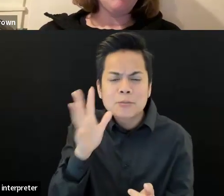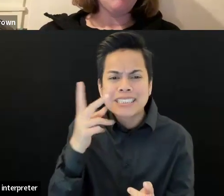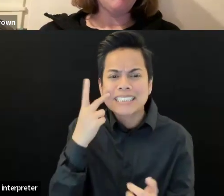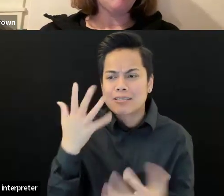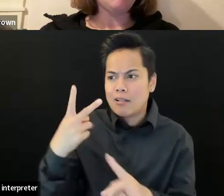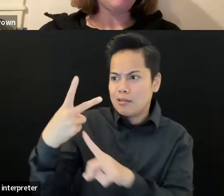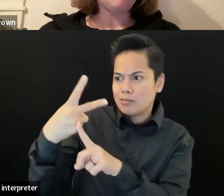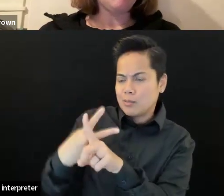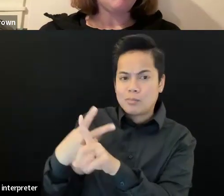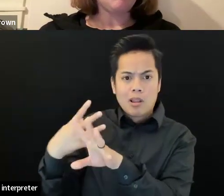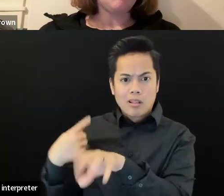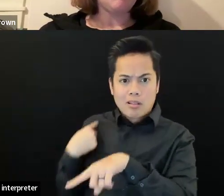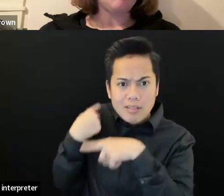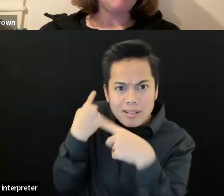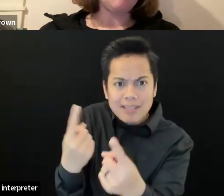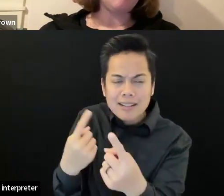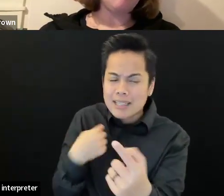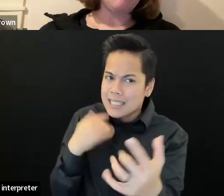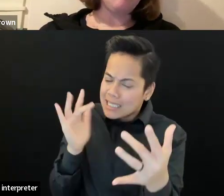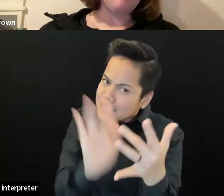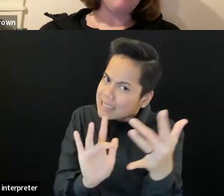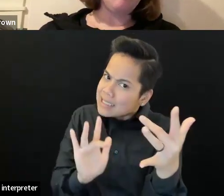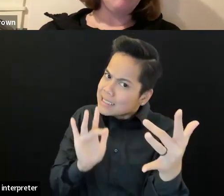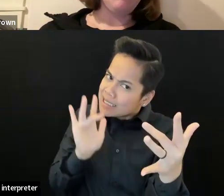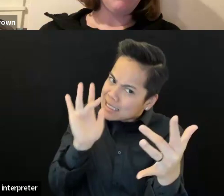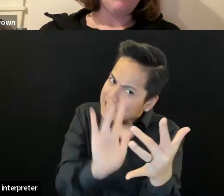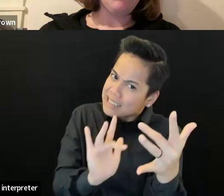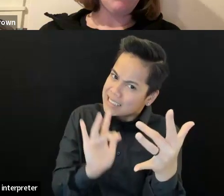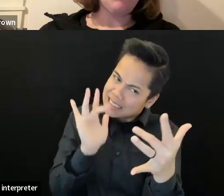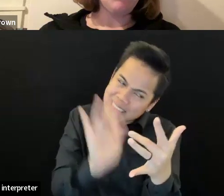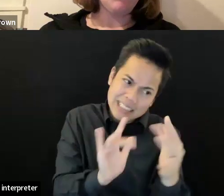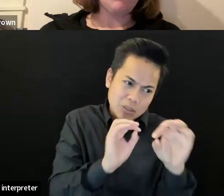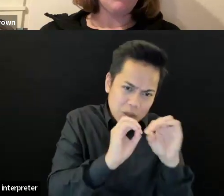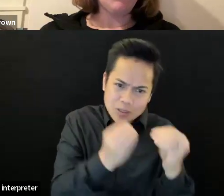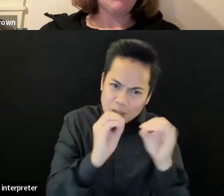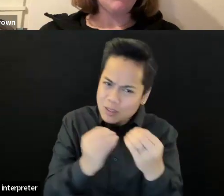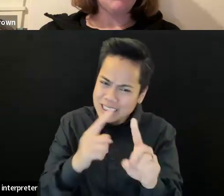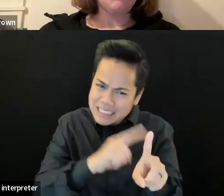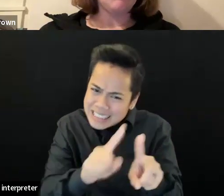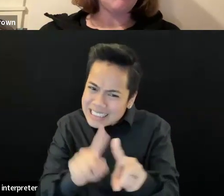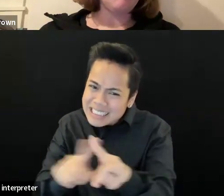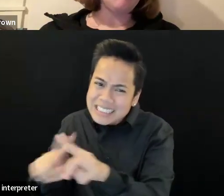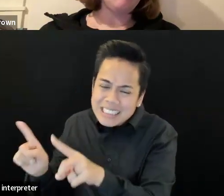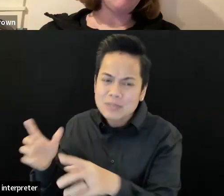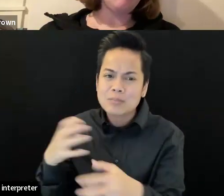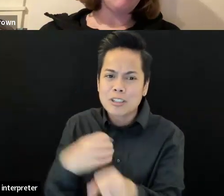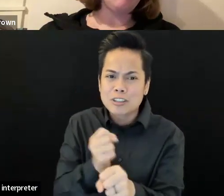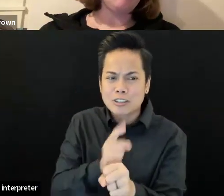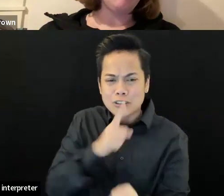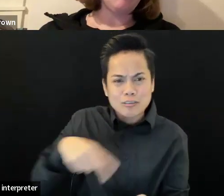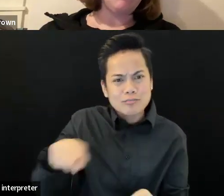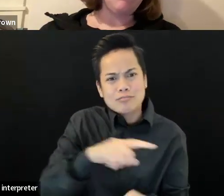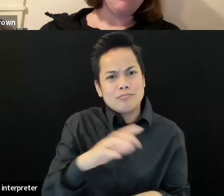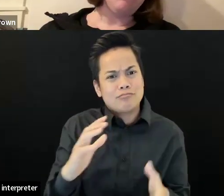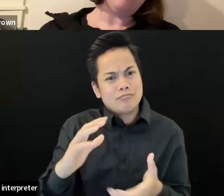around and making sure we're not, uh, reinventing the wheel. If people are already offering it, then our job is just to make sure that we're